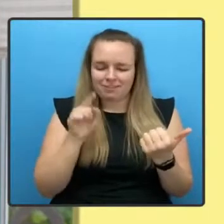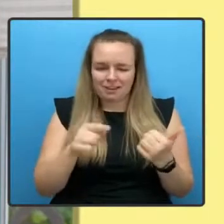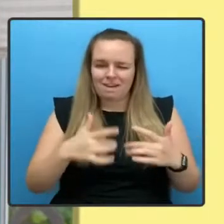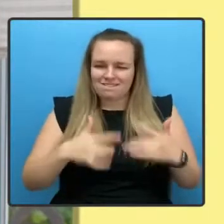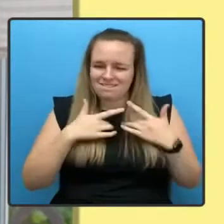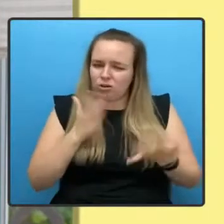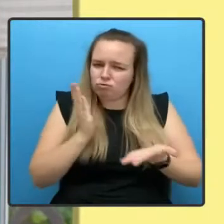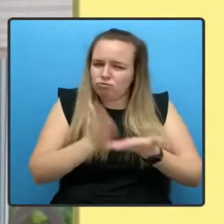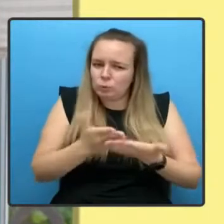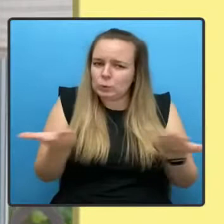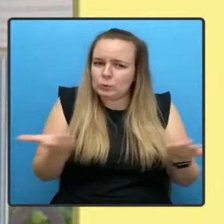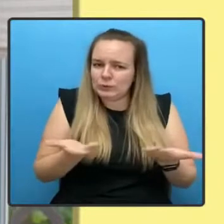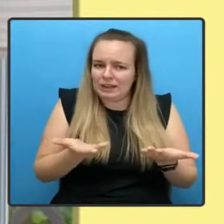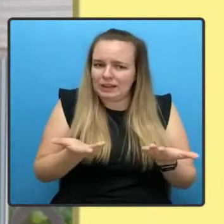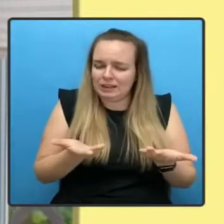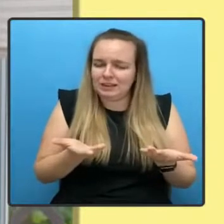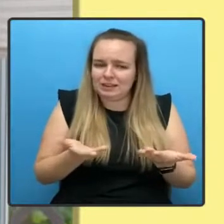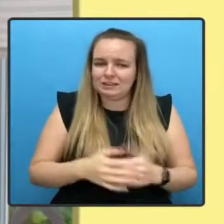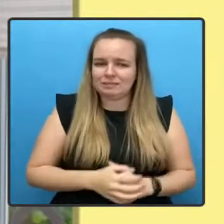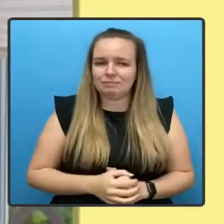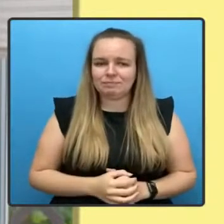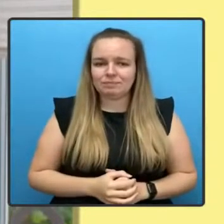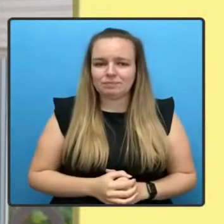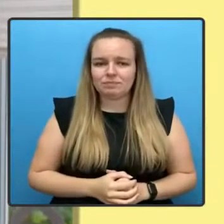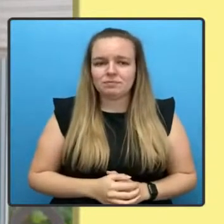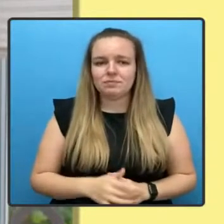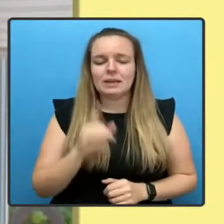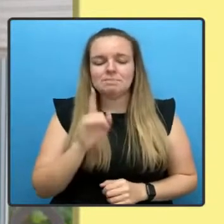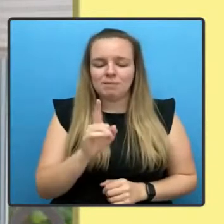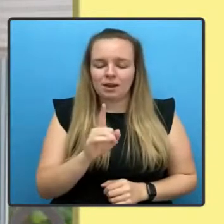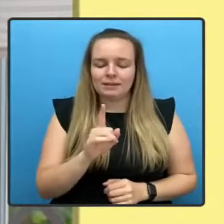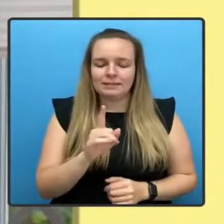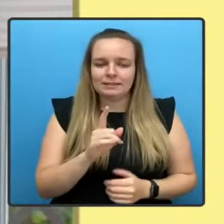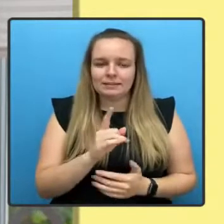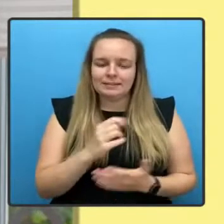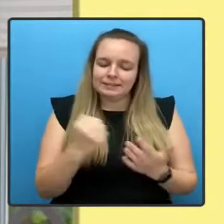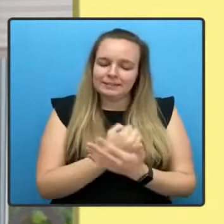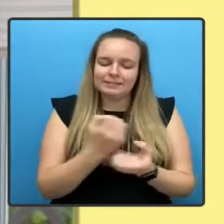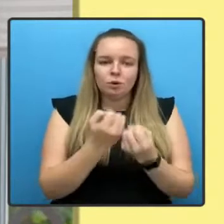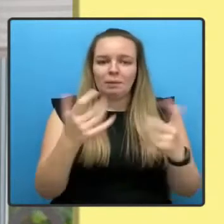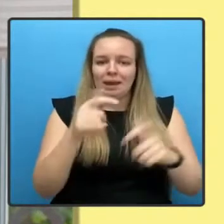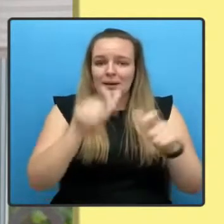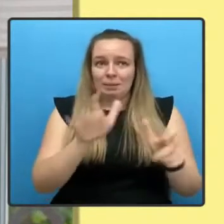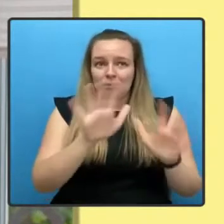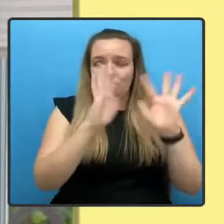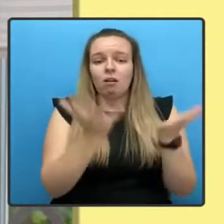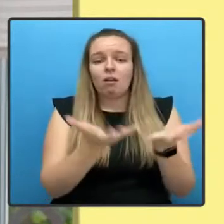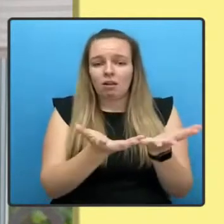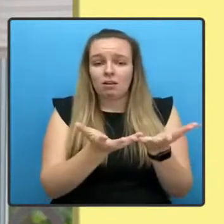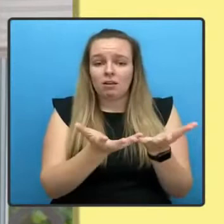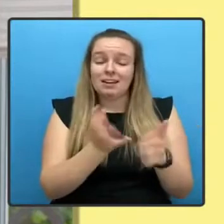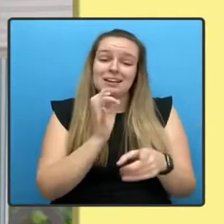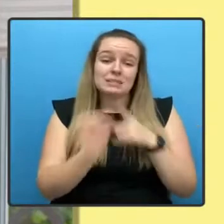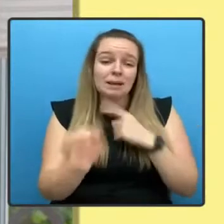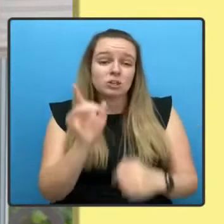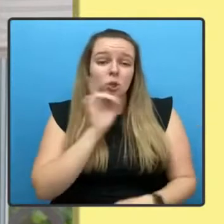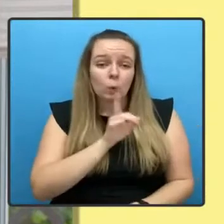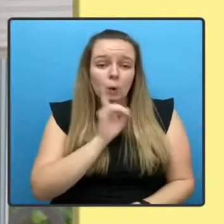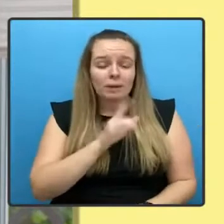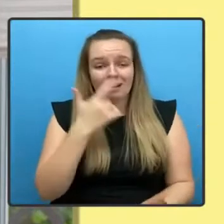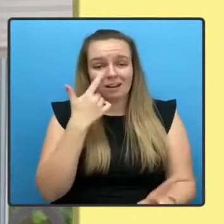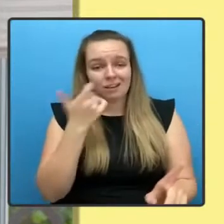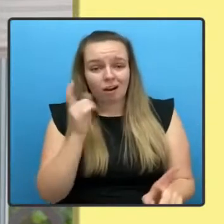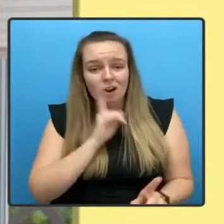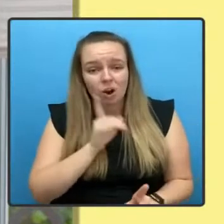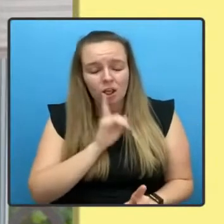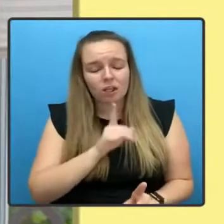But sadly, for many people across the world, especially women and girls, these rights are still